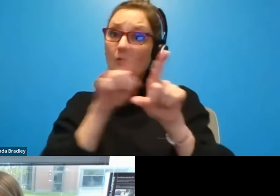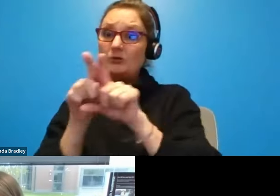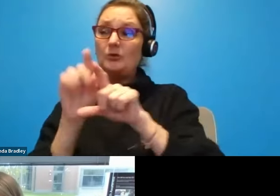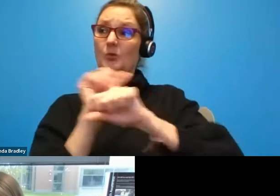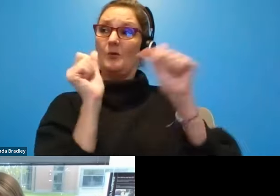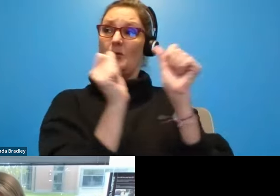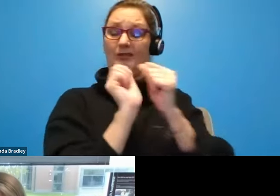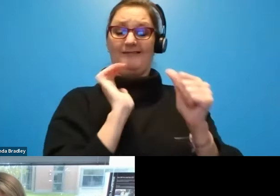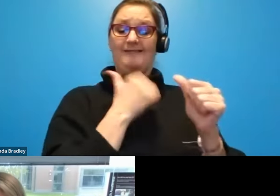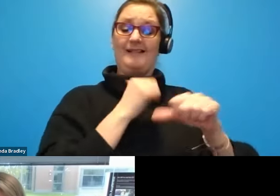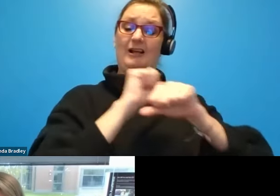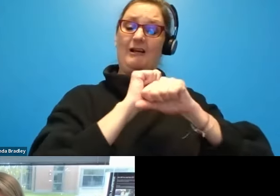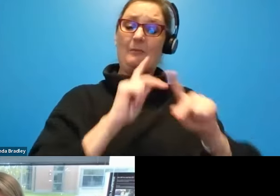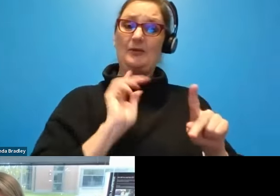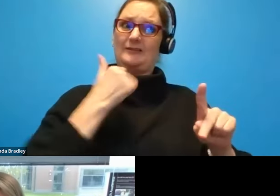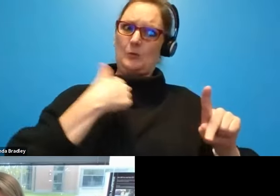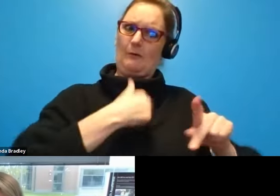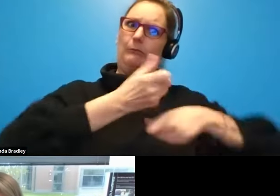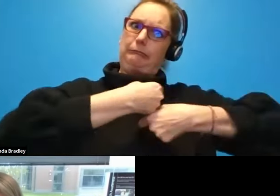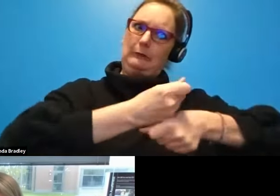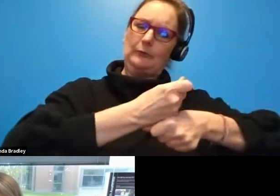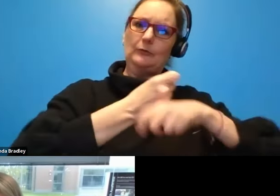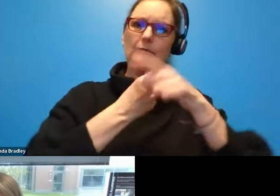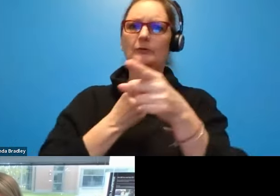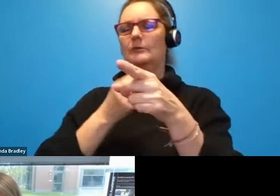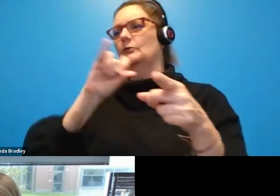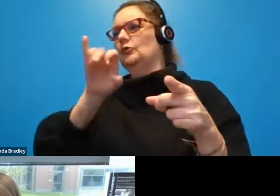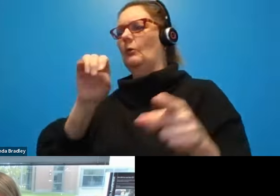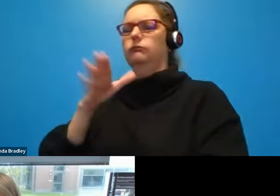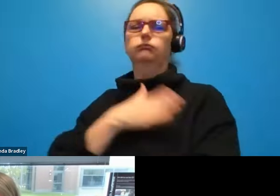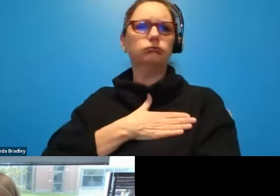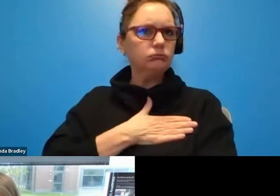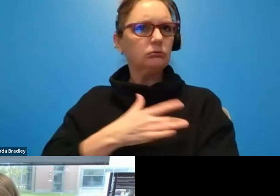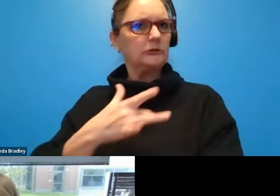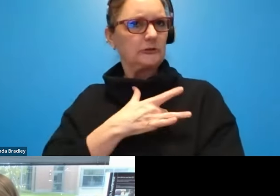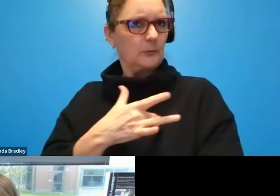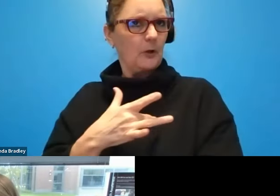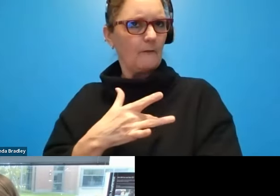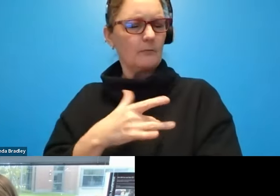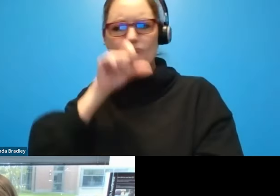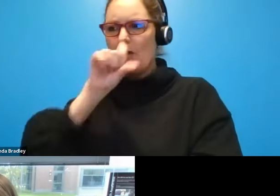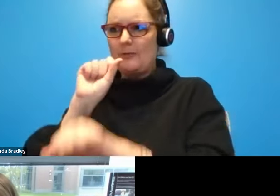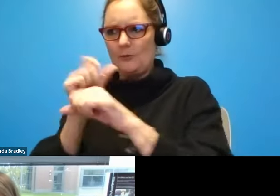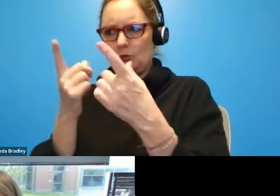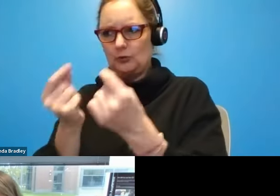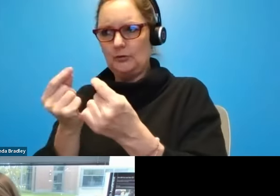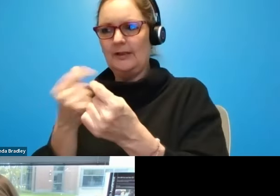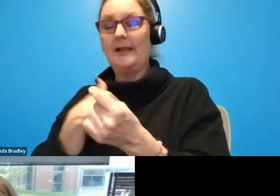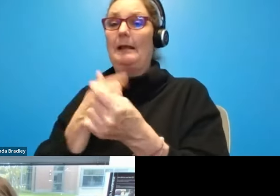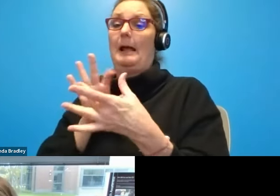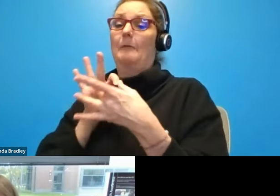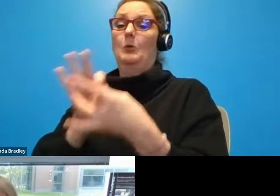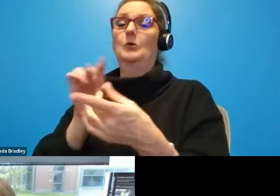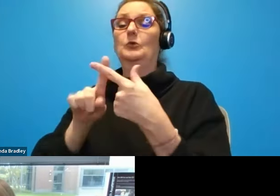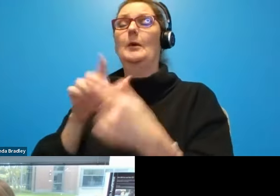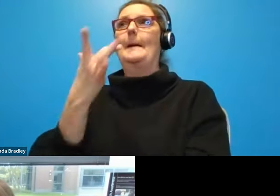That's, that's just so powerful. I just love this, this work that you do. And I'm going to lead this into a product, a favorite product of mine